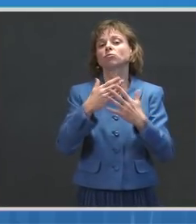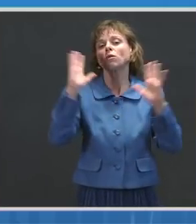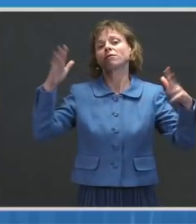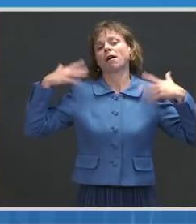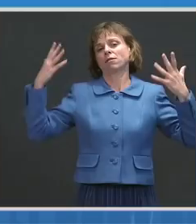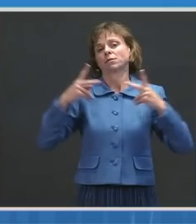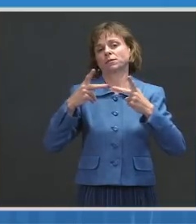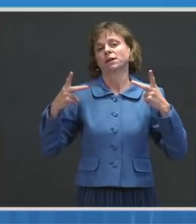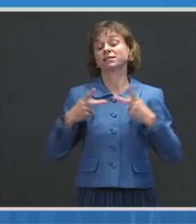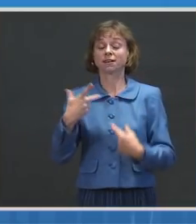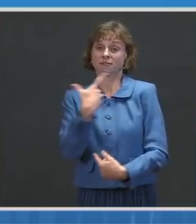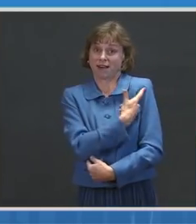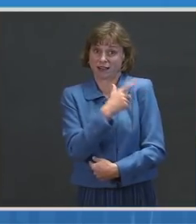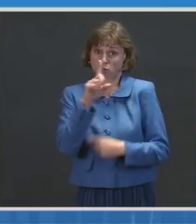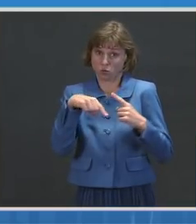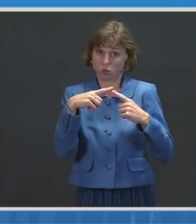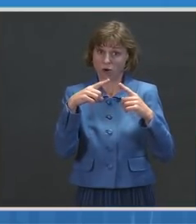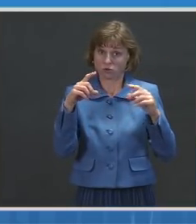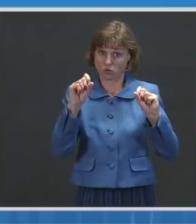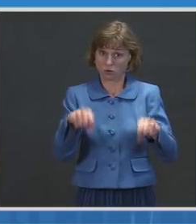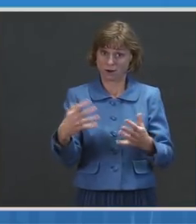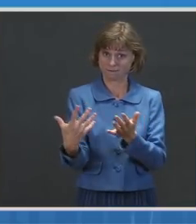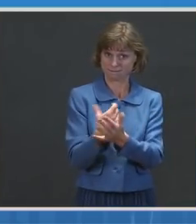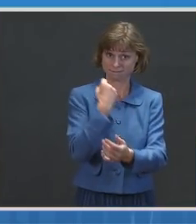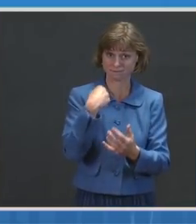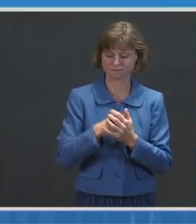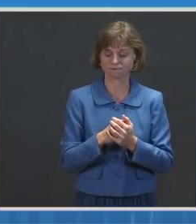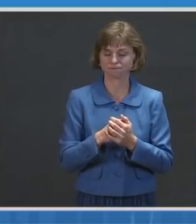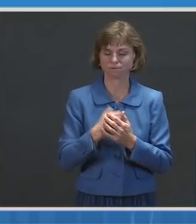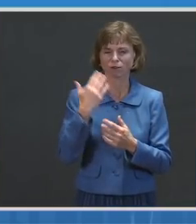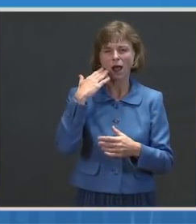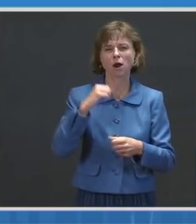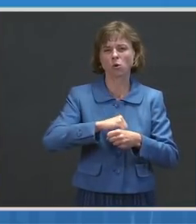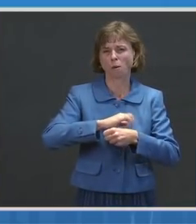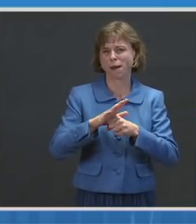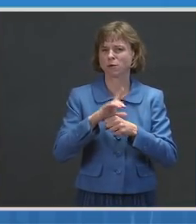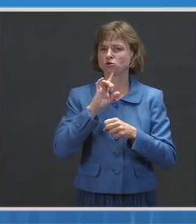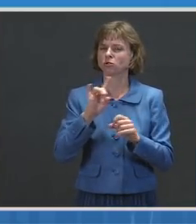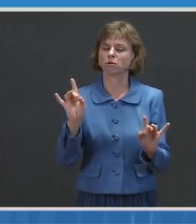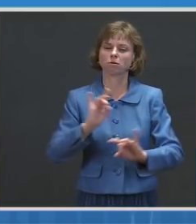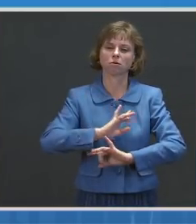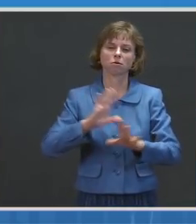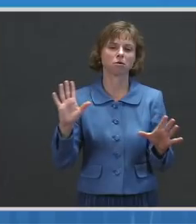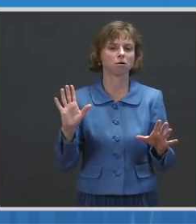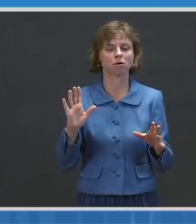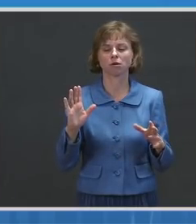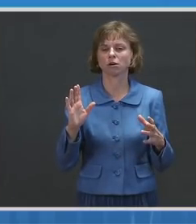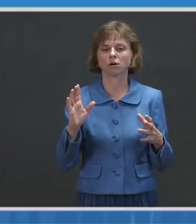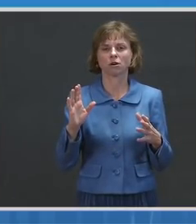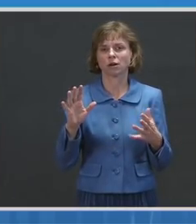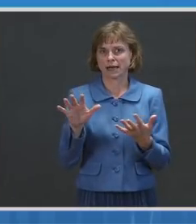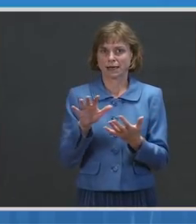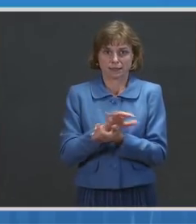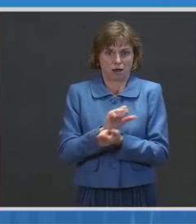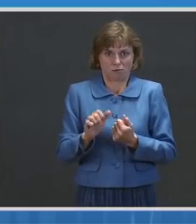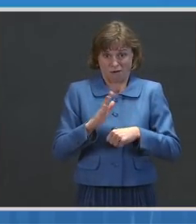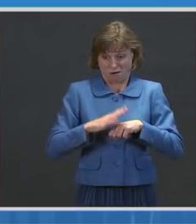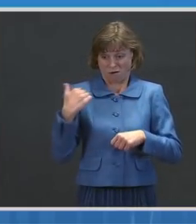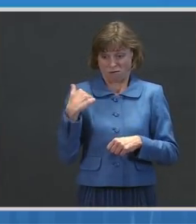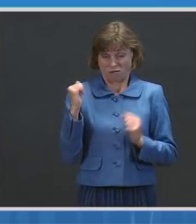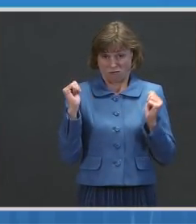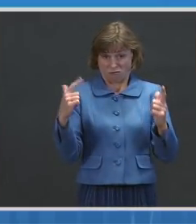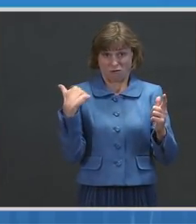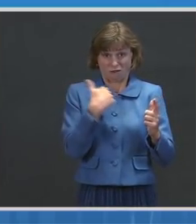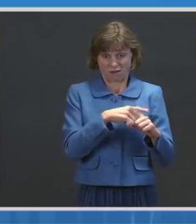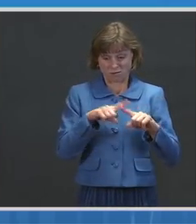I recognize that the pandemic has taken an enormous toll on all of us, but if we all work together and take these prevention